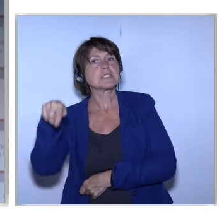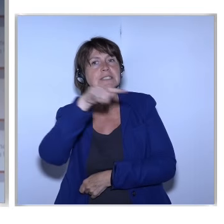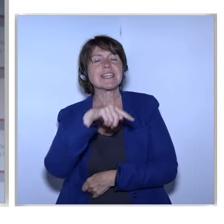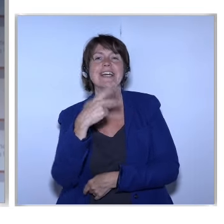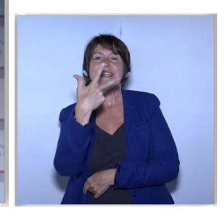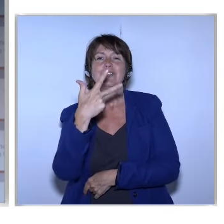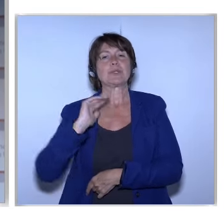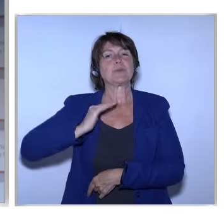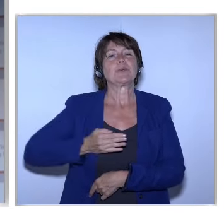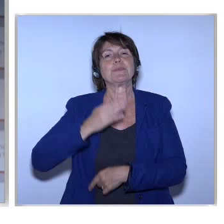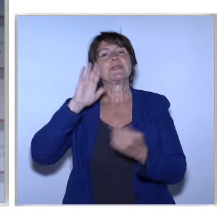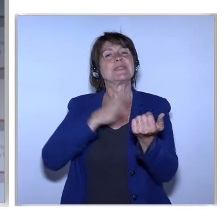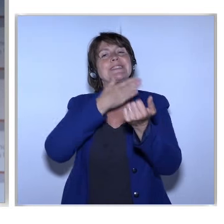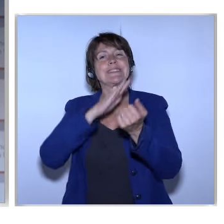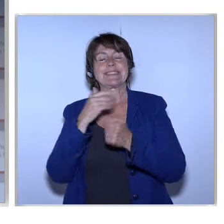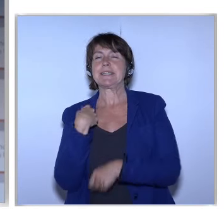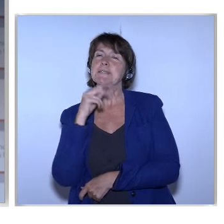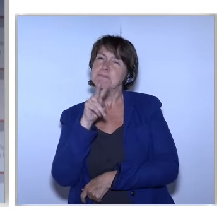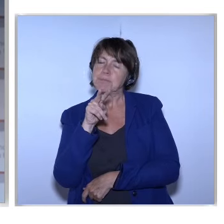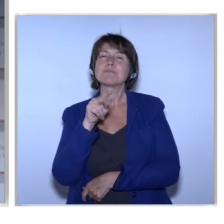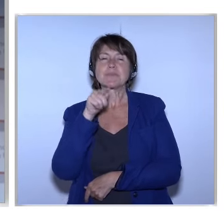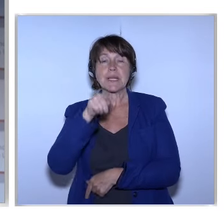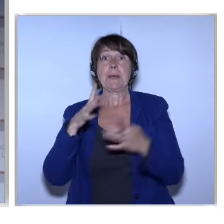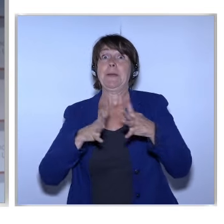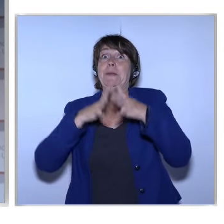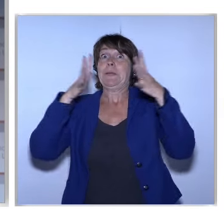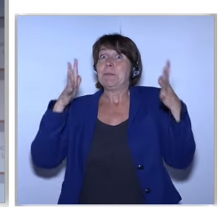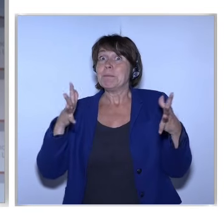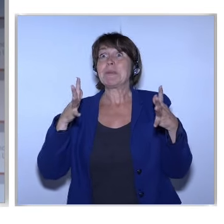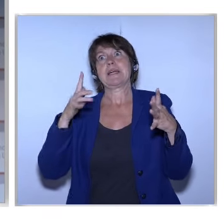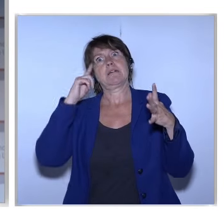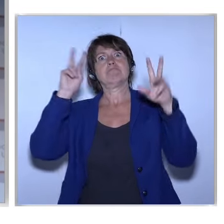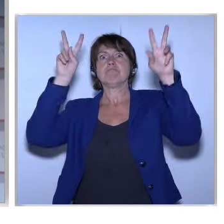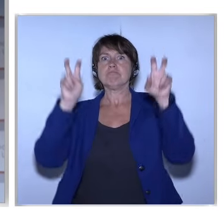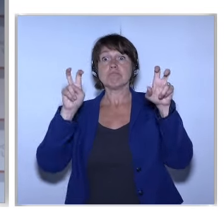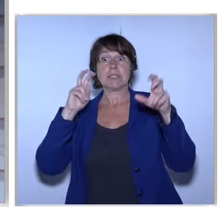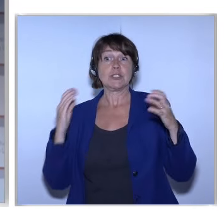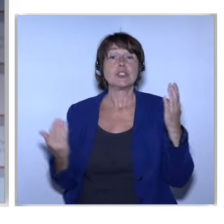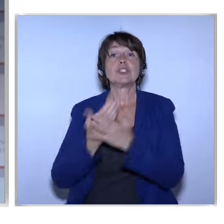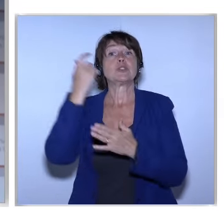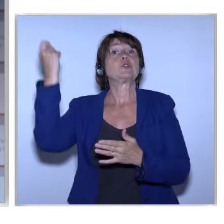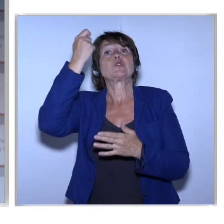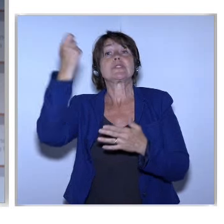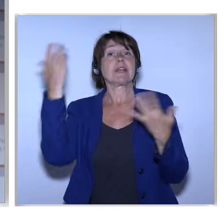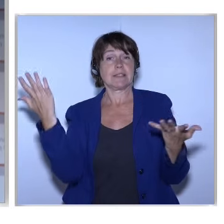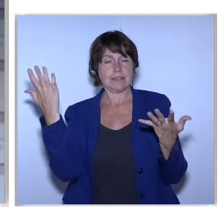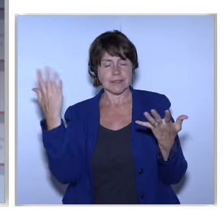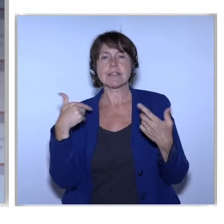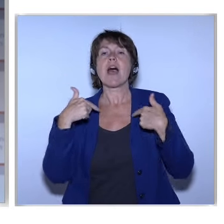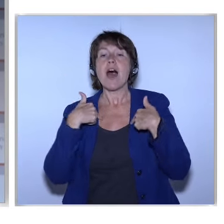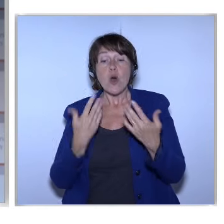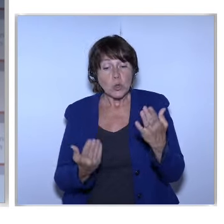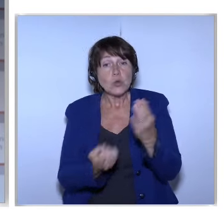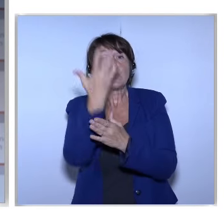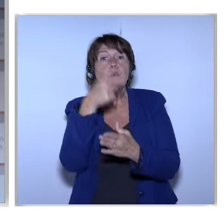to me personally That the big secret To success in innovation Is for us both To embrace the new And to see how it